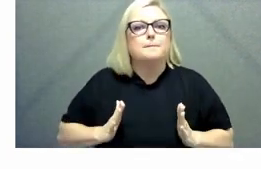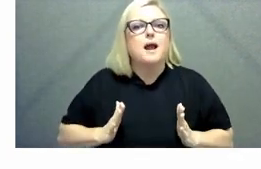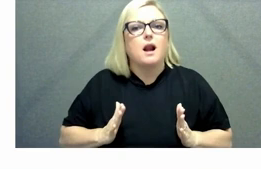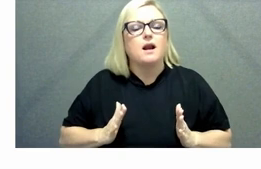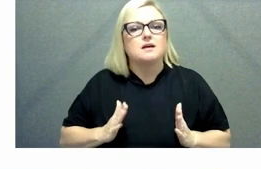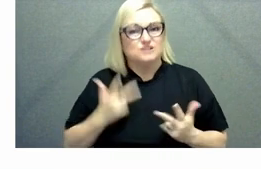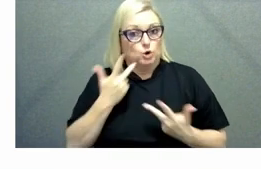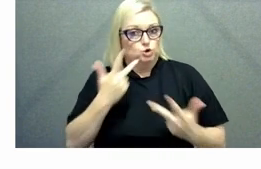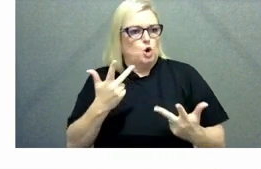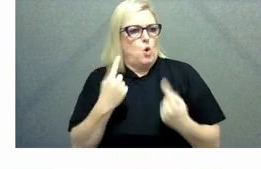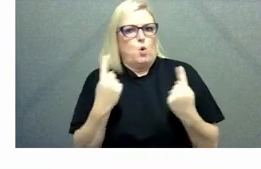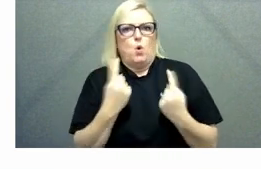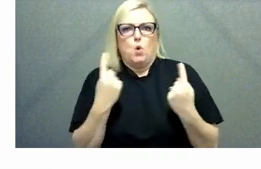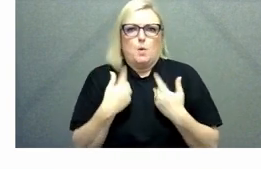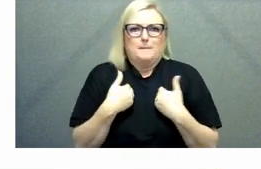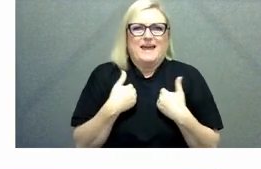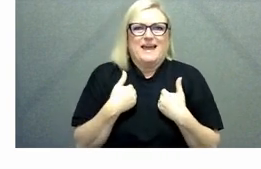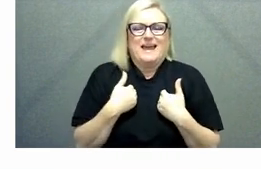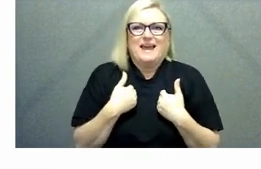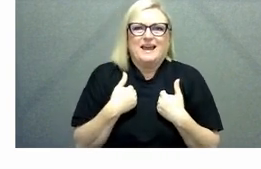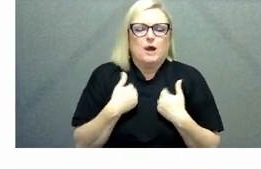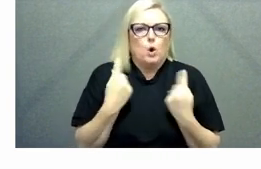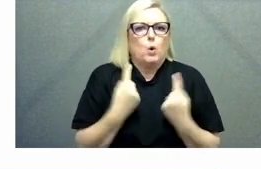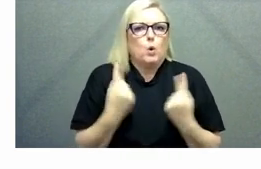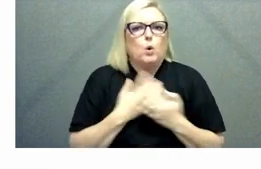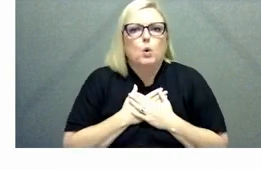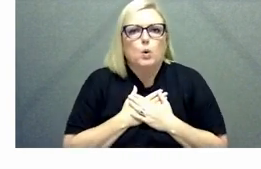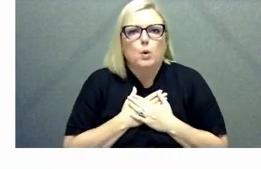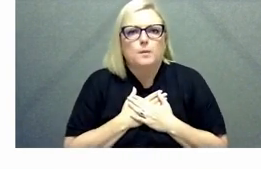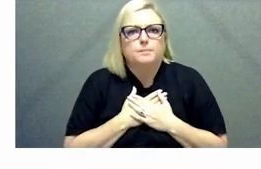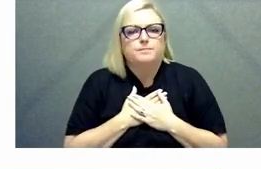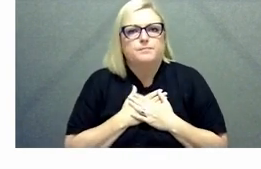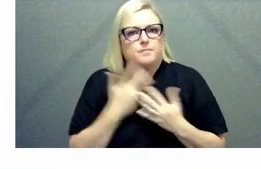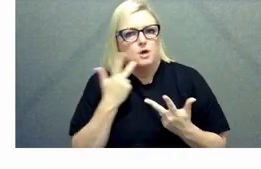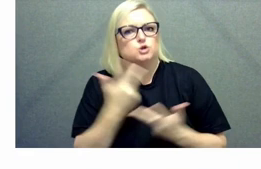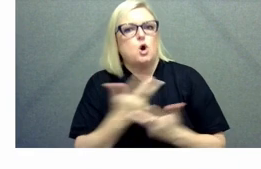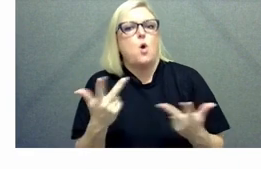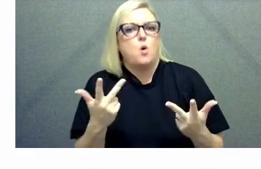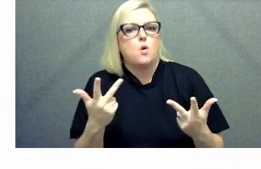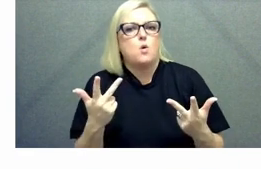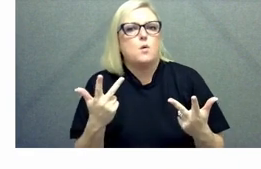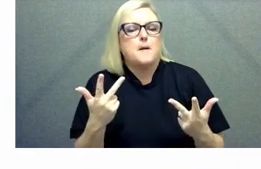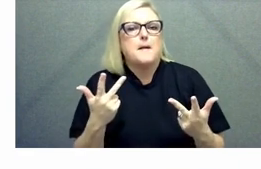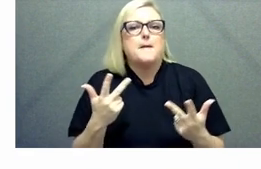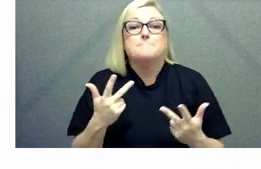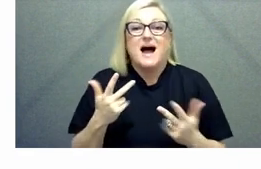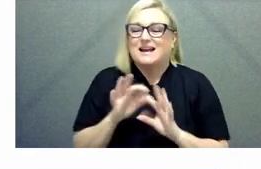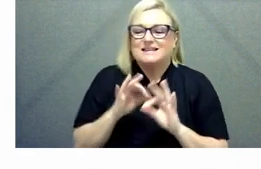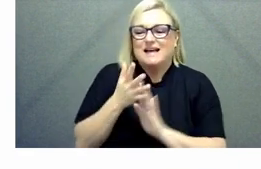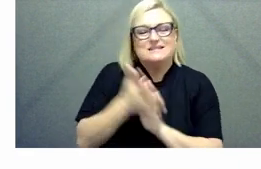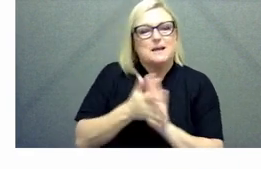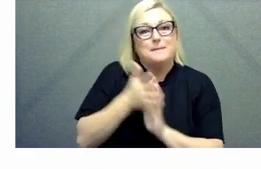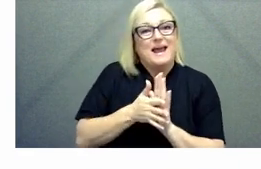the whole self but also through authentic leadership that's not a license to to behave badly and so i think